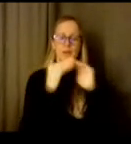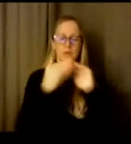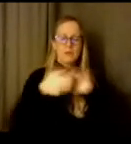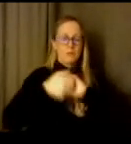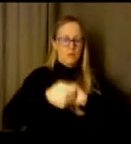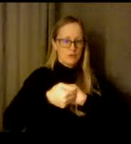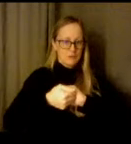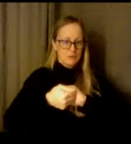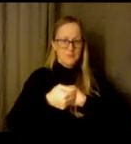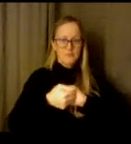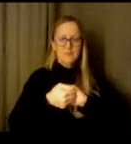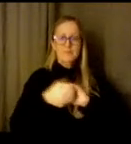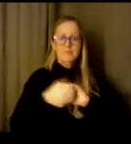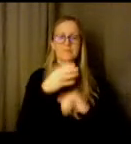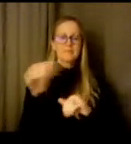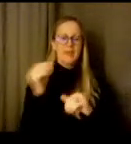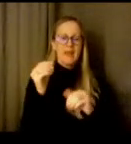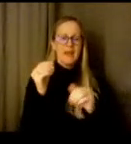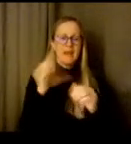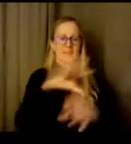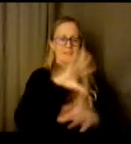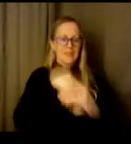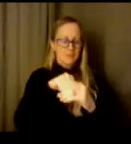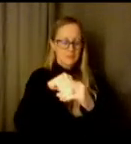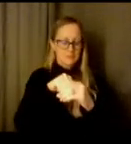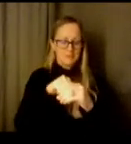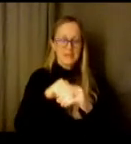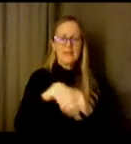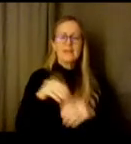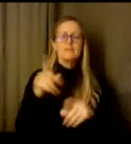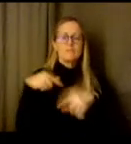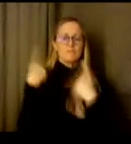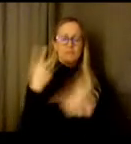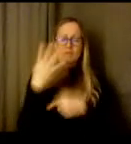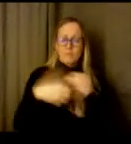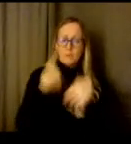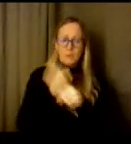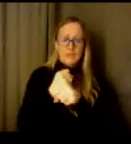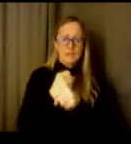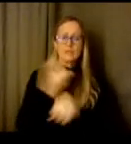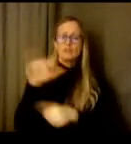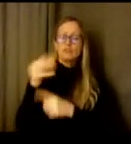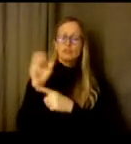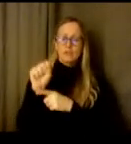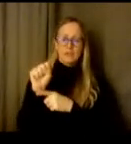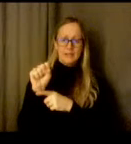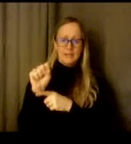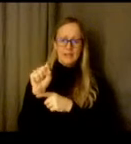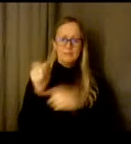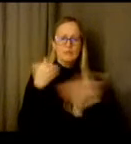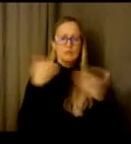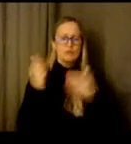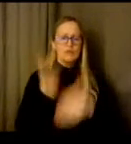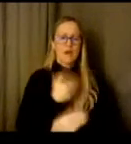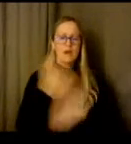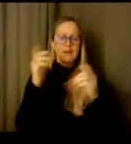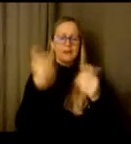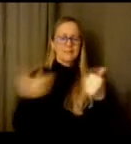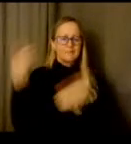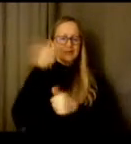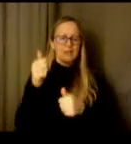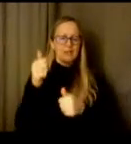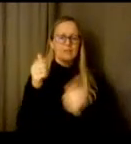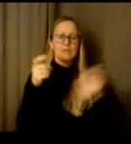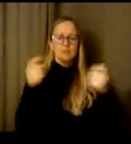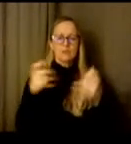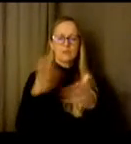James has served as our Executive Director of School and Community Partnerships. Under his leadership, the District has secured $130